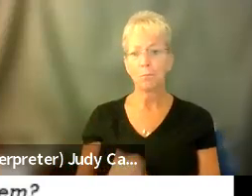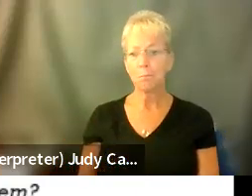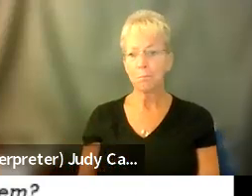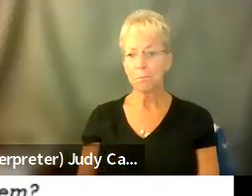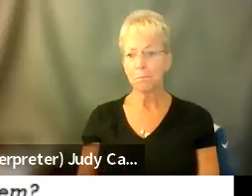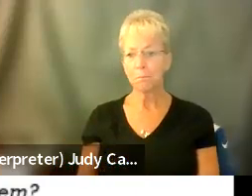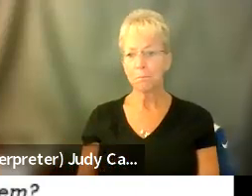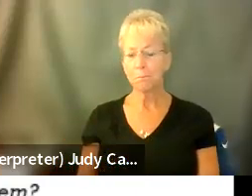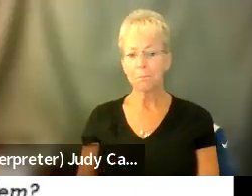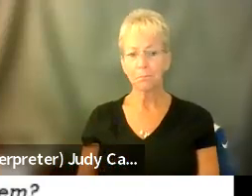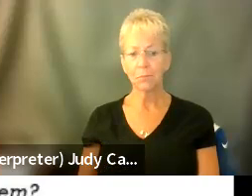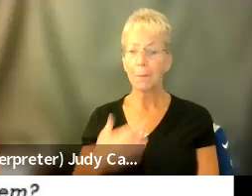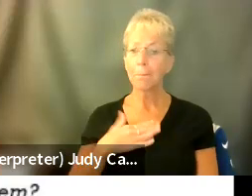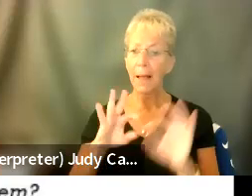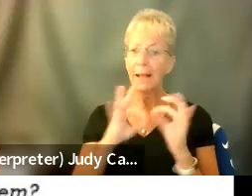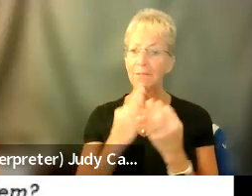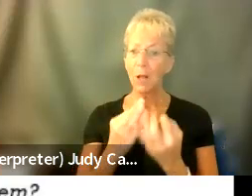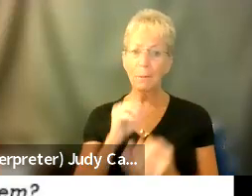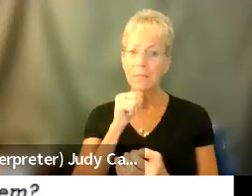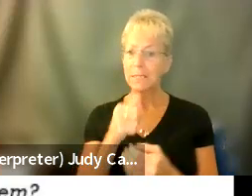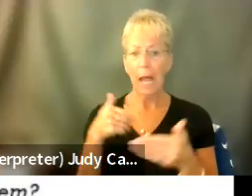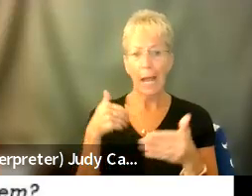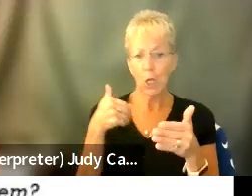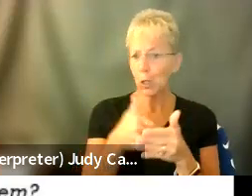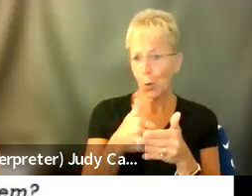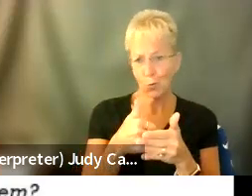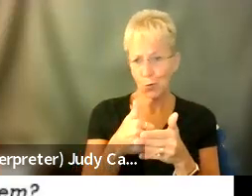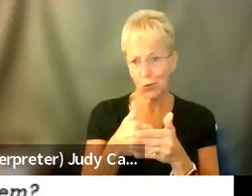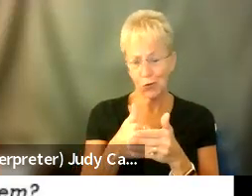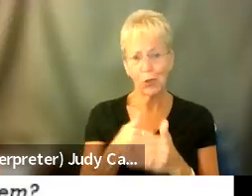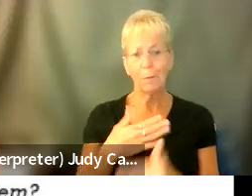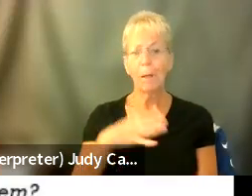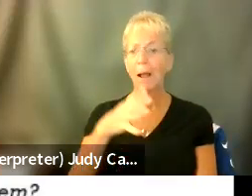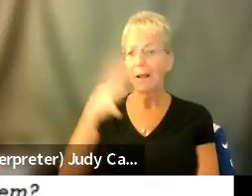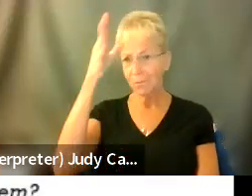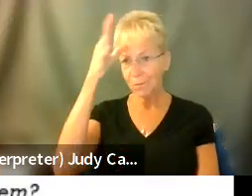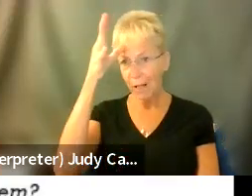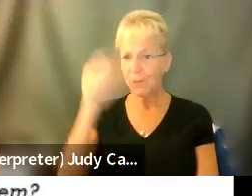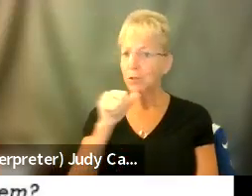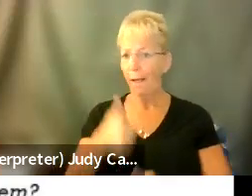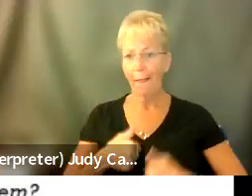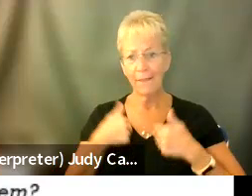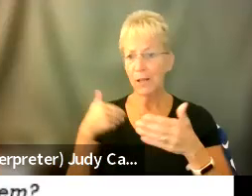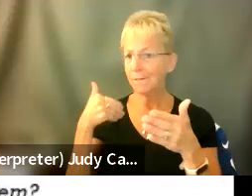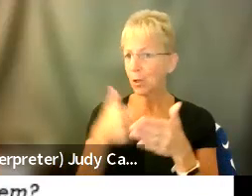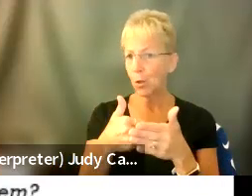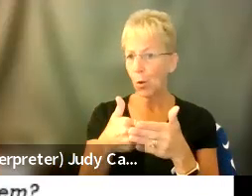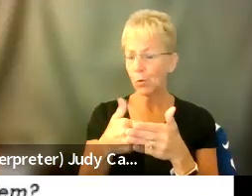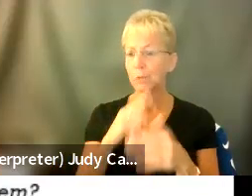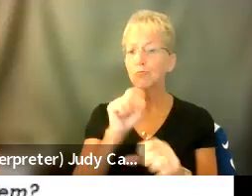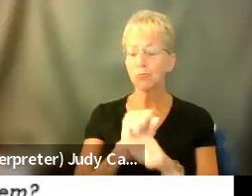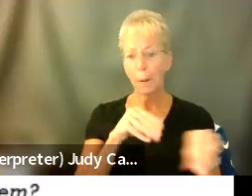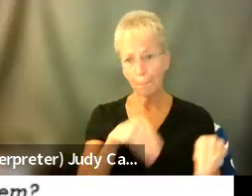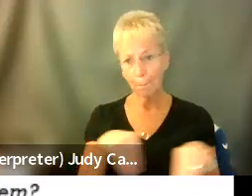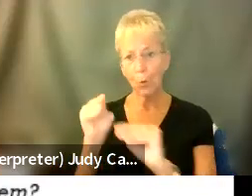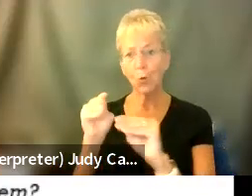And my family was not very close. And my father did not live close. He actually moved right around that